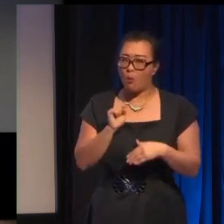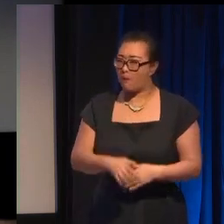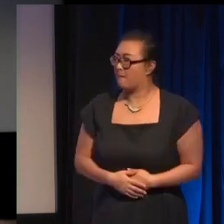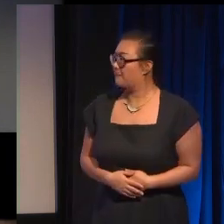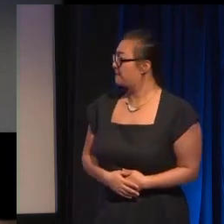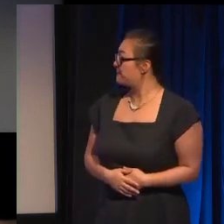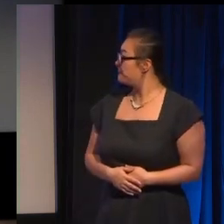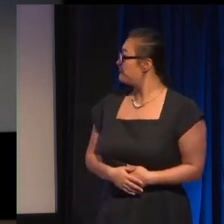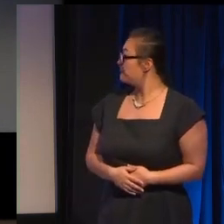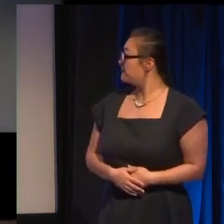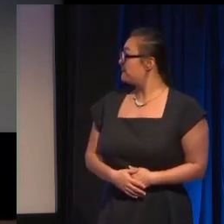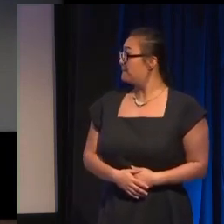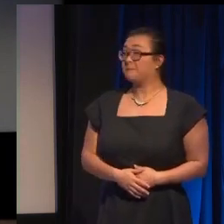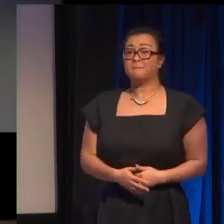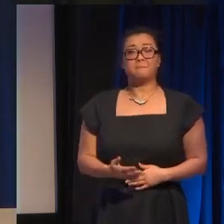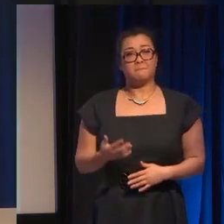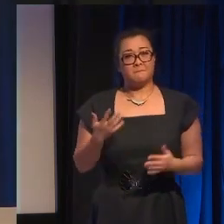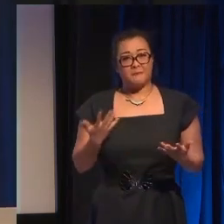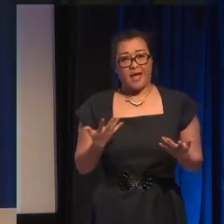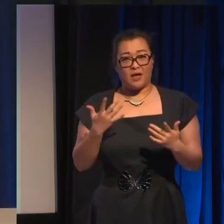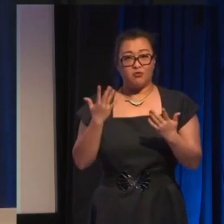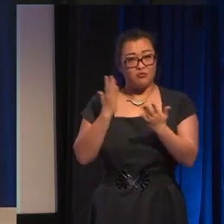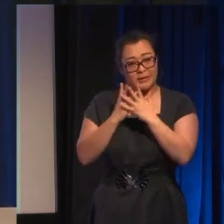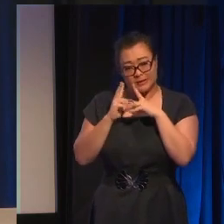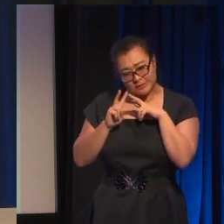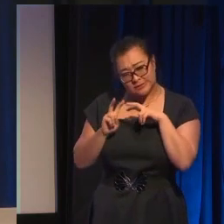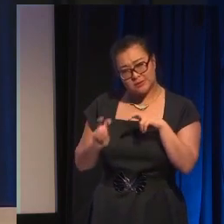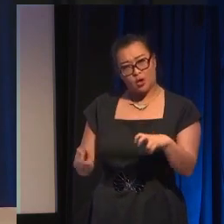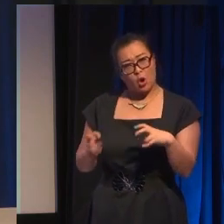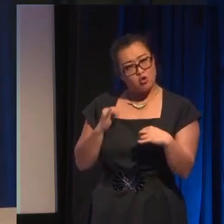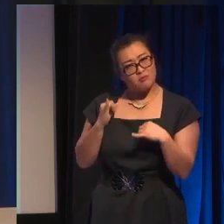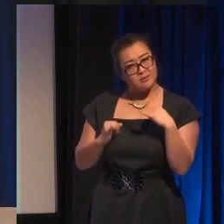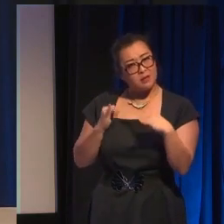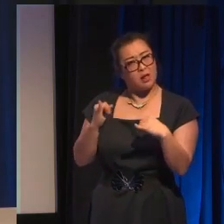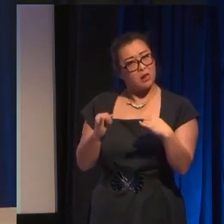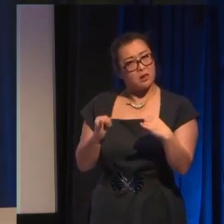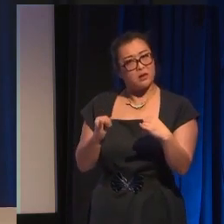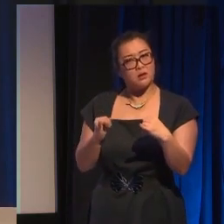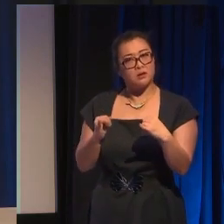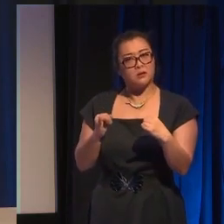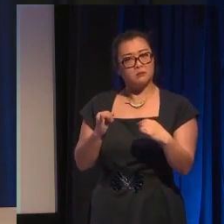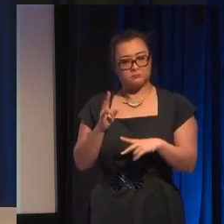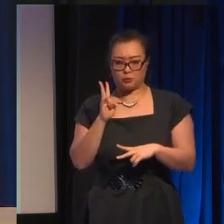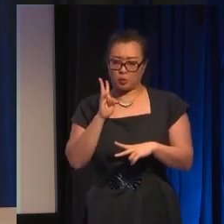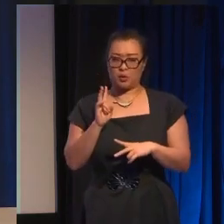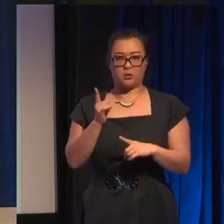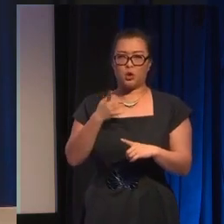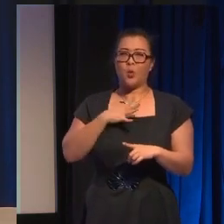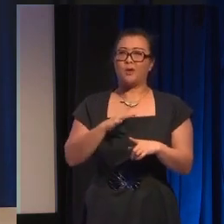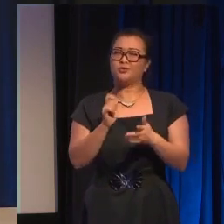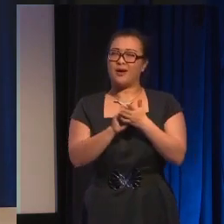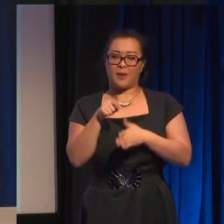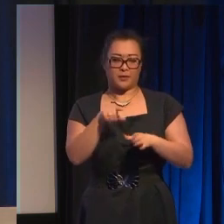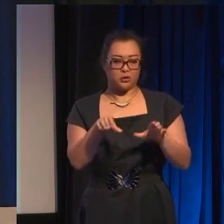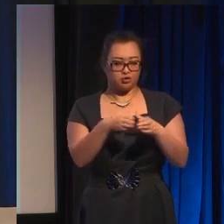also take time to dig into the critical discourse research how the group you're writing about has been represented in fiction in the media and read